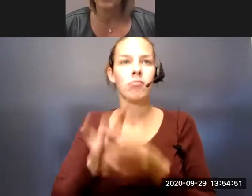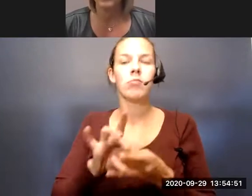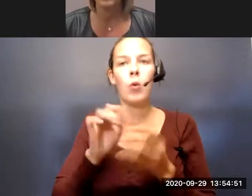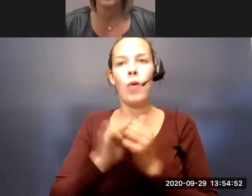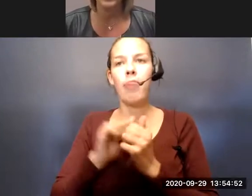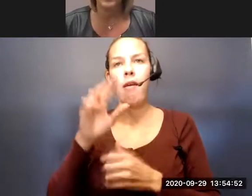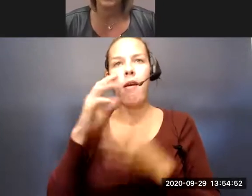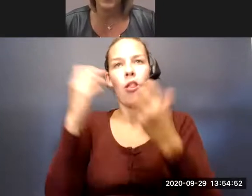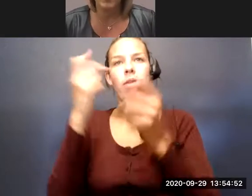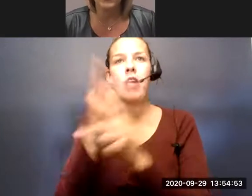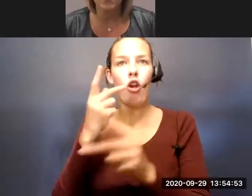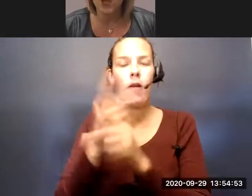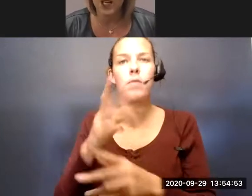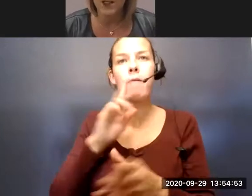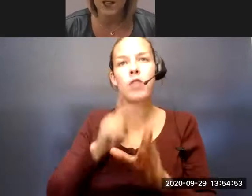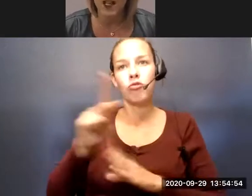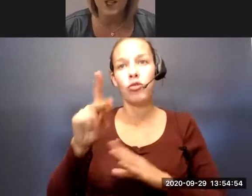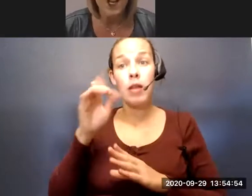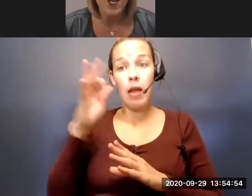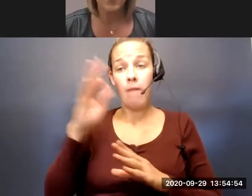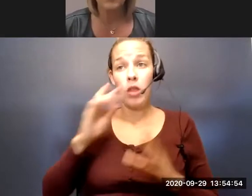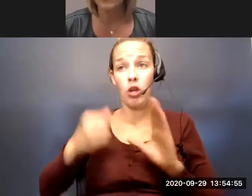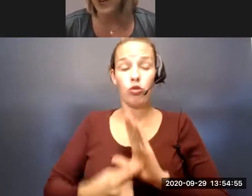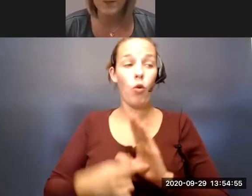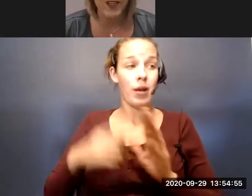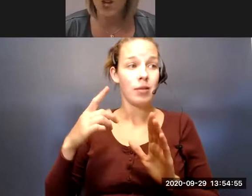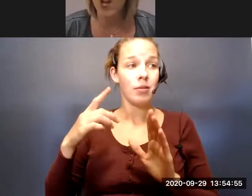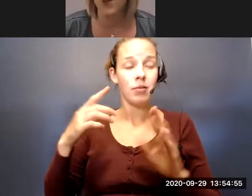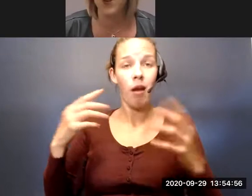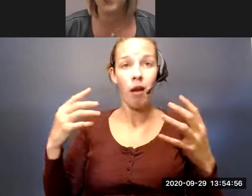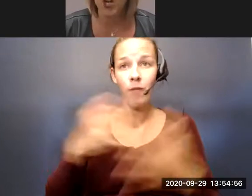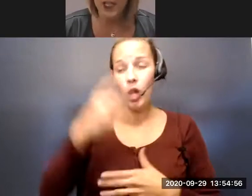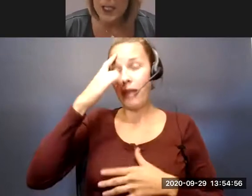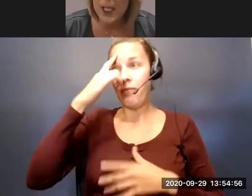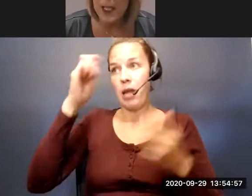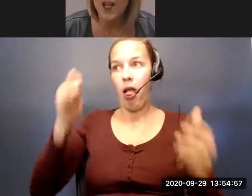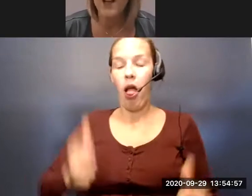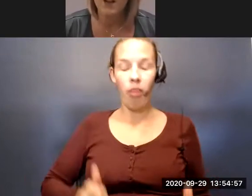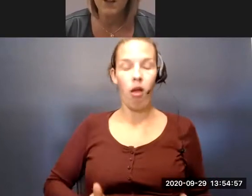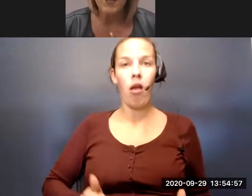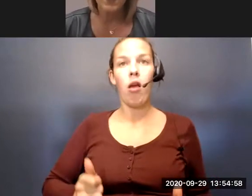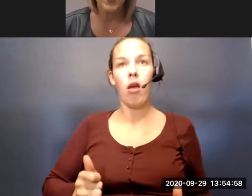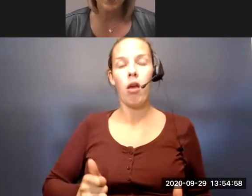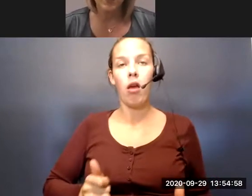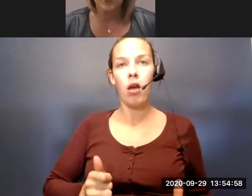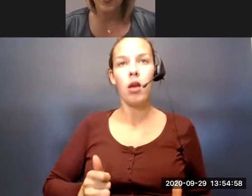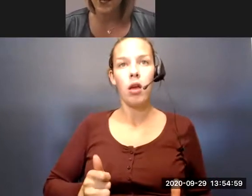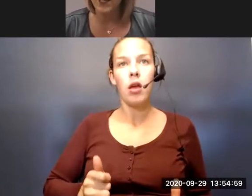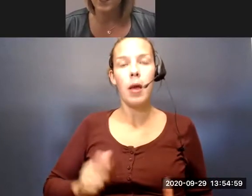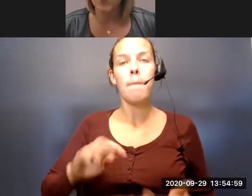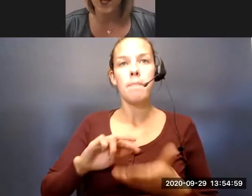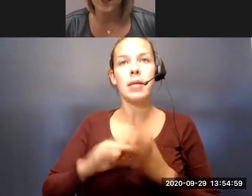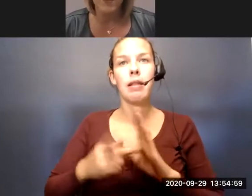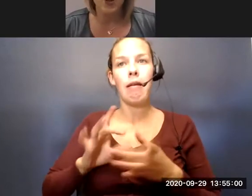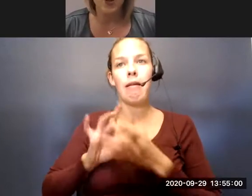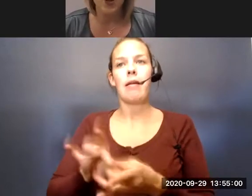professionals, that if they are demonstrating signs of frayed mental health, which we're starting to see a lot of, that they are able to connect